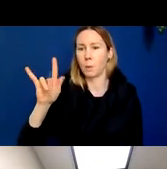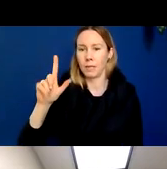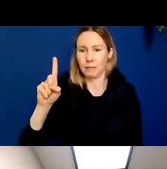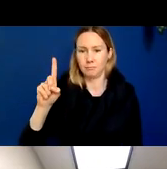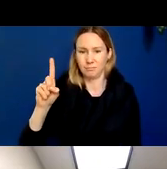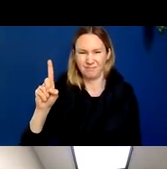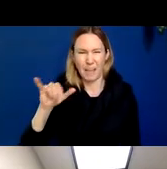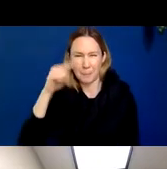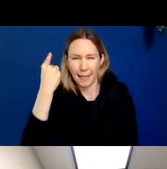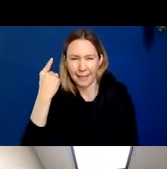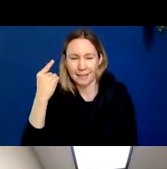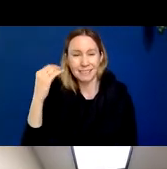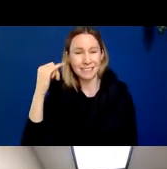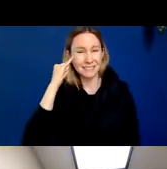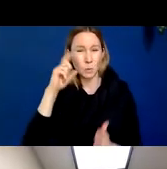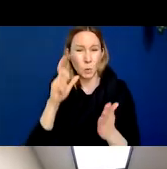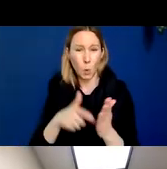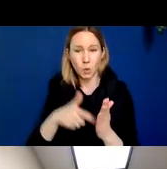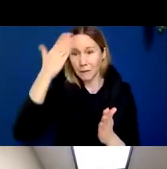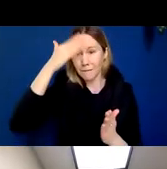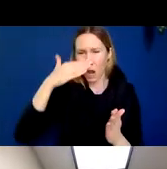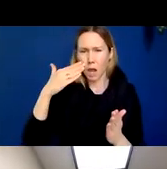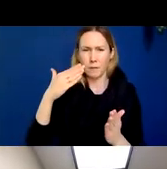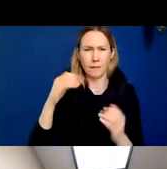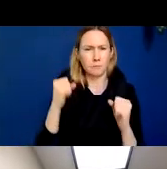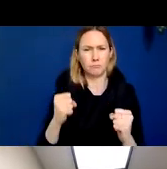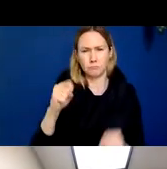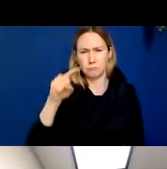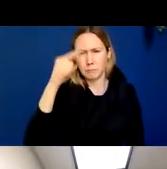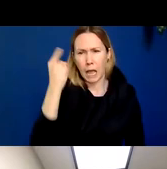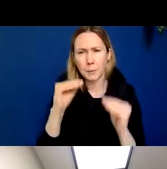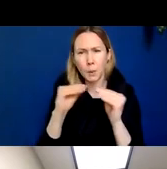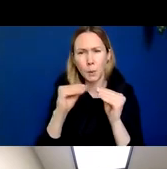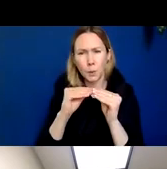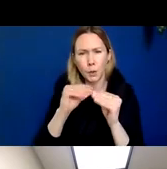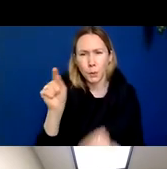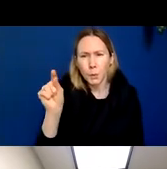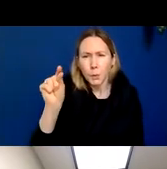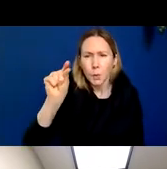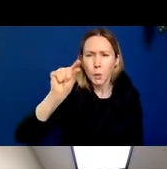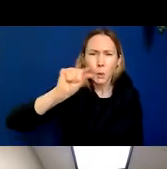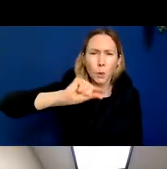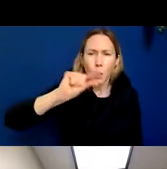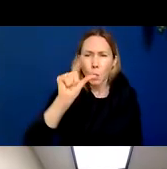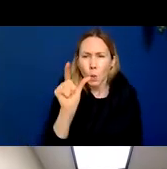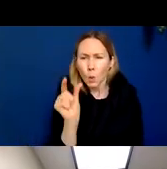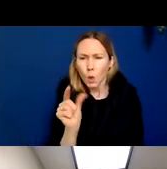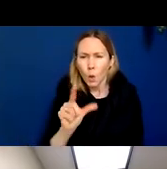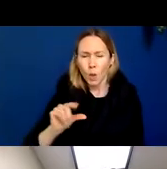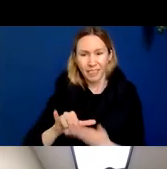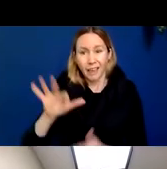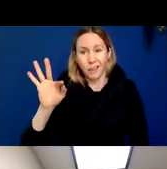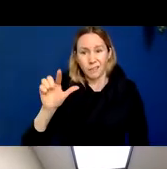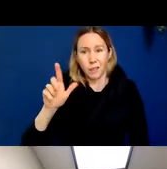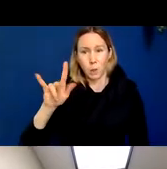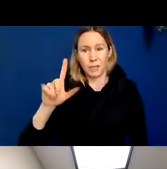So if you focus, for instance, on these areas of the frontal lobes, you see that there's more black lines and spaces. That's fluid that